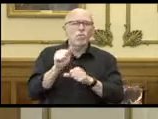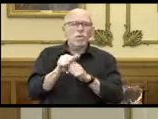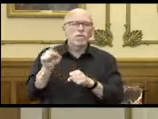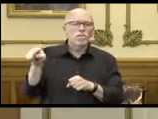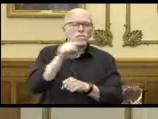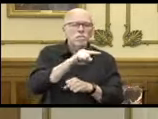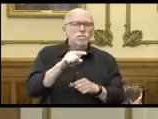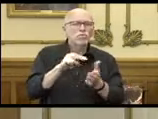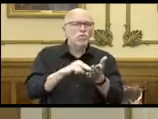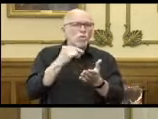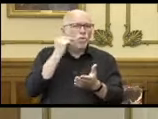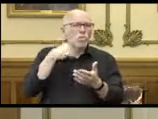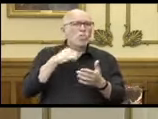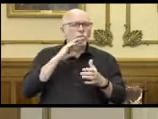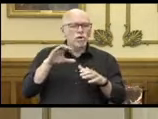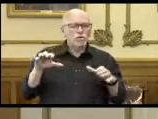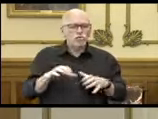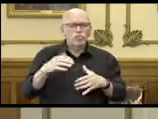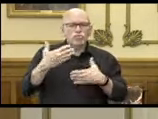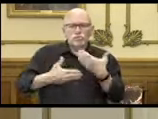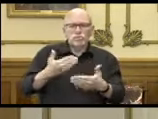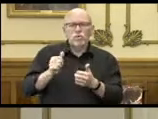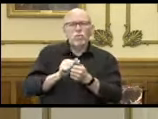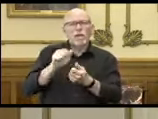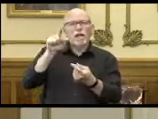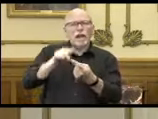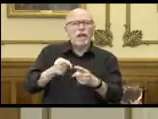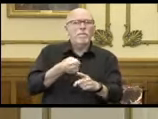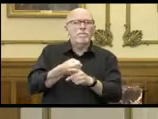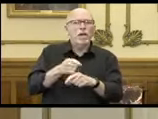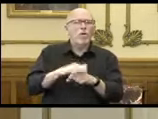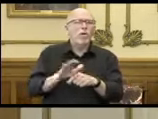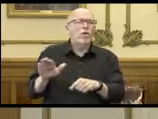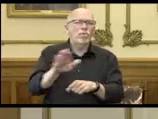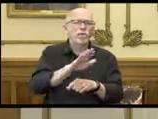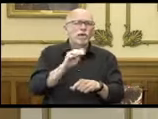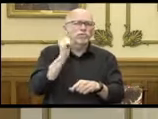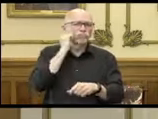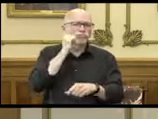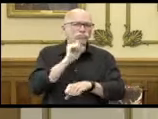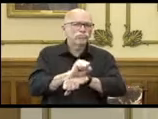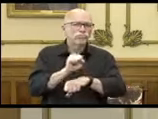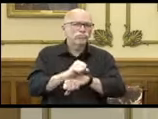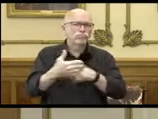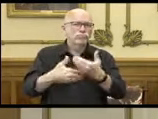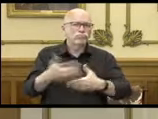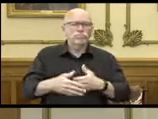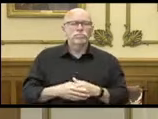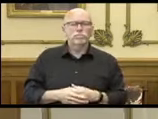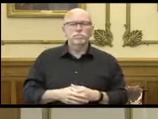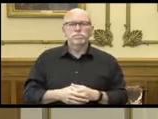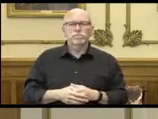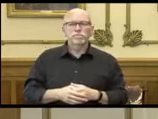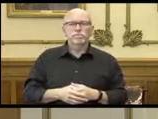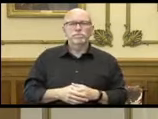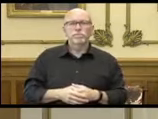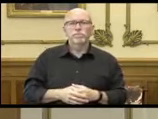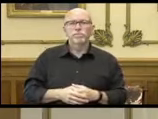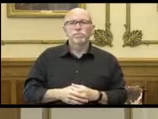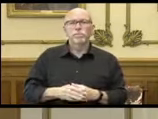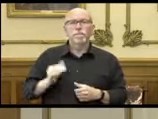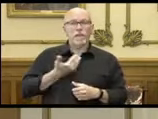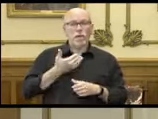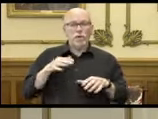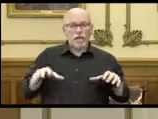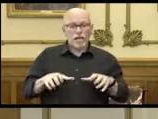to do this in a way that has the smallest impact on their continued daily operations. As our efforts go